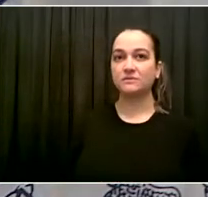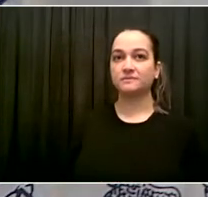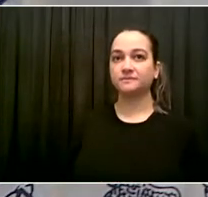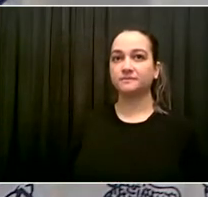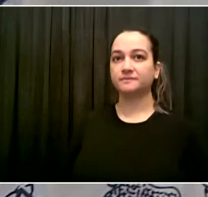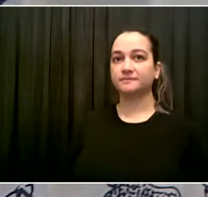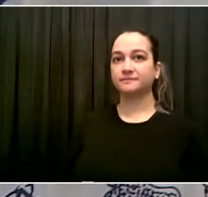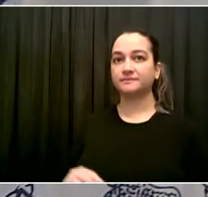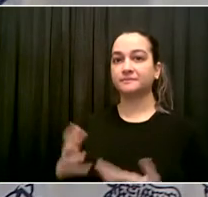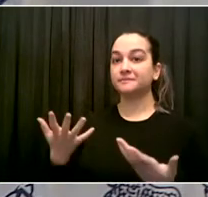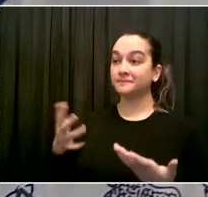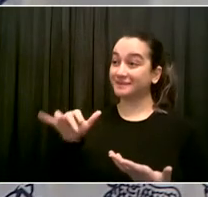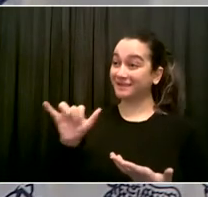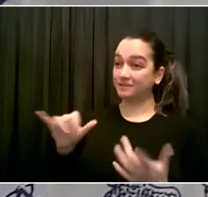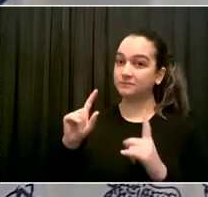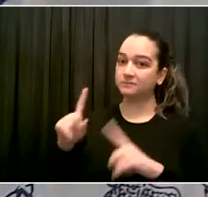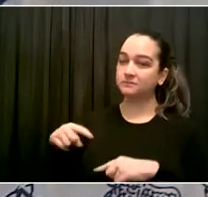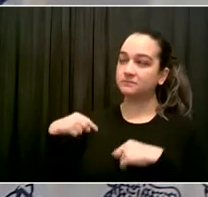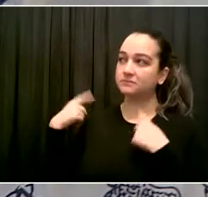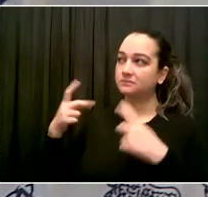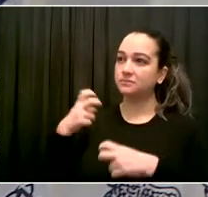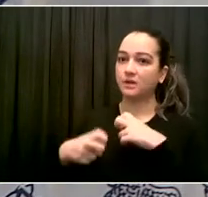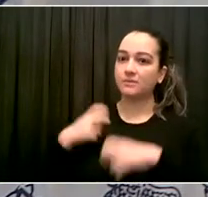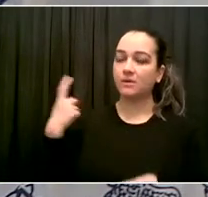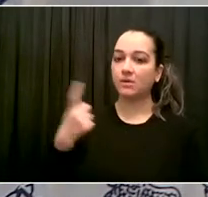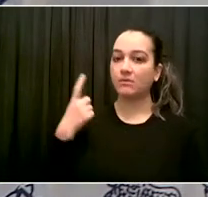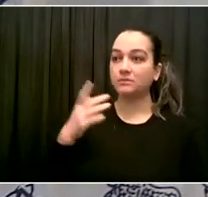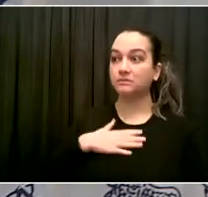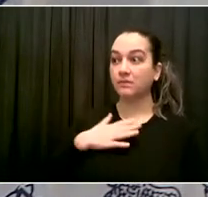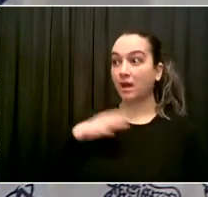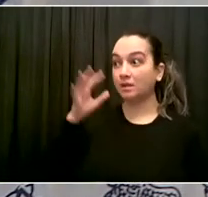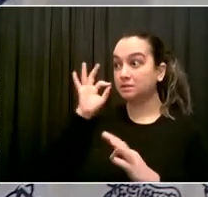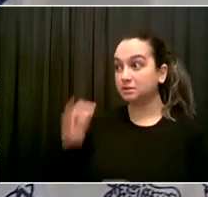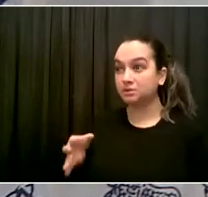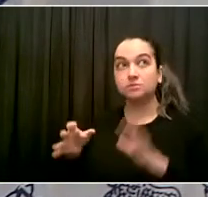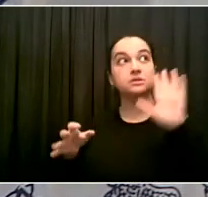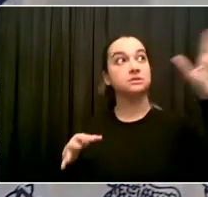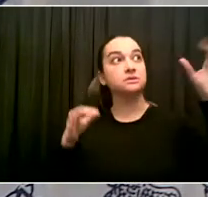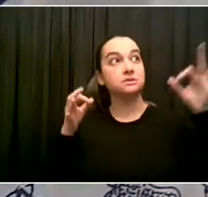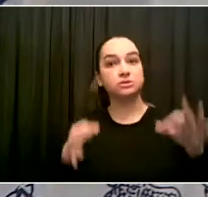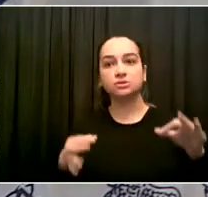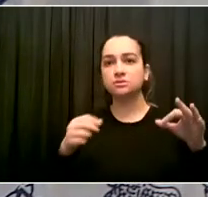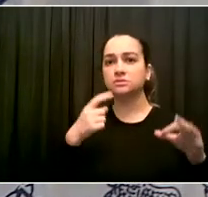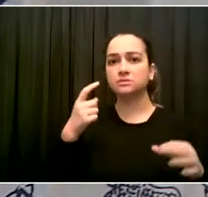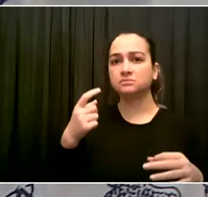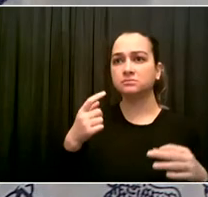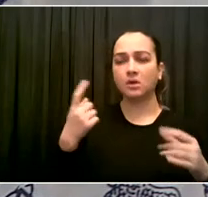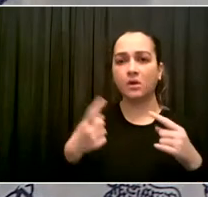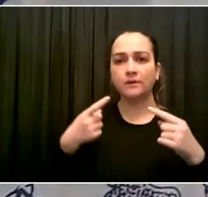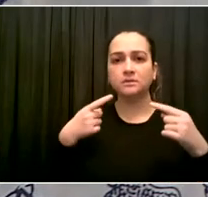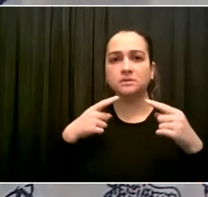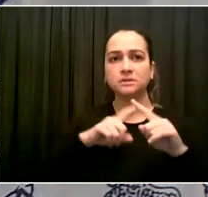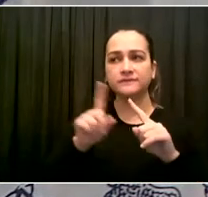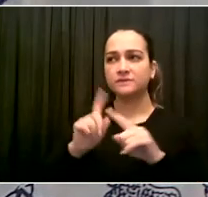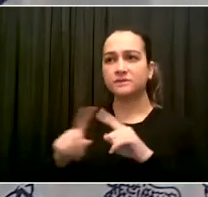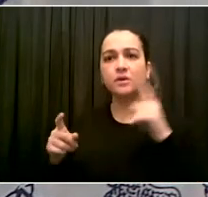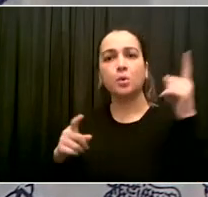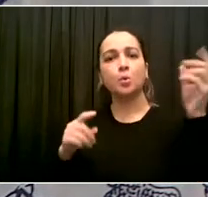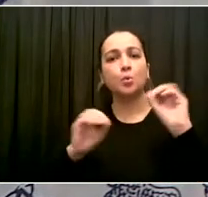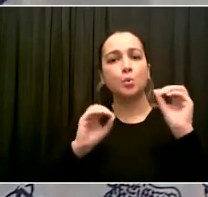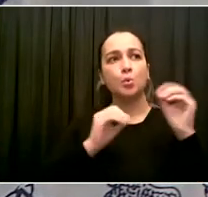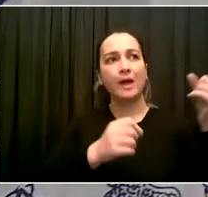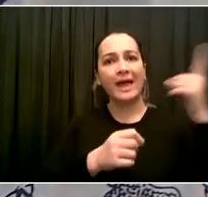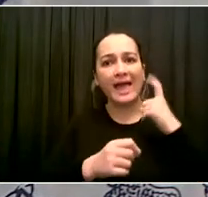City of New York or our health experts are any locality, and this is why we need local control. It's just troubling to me